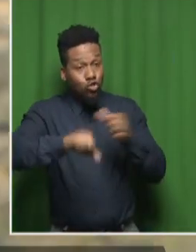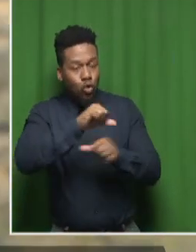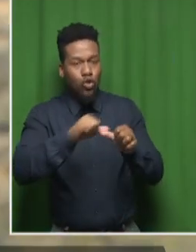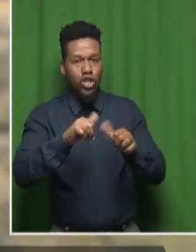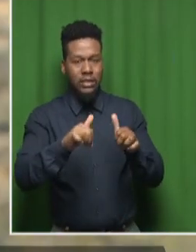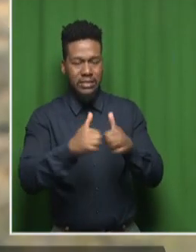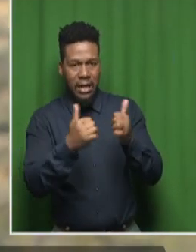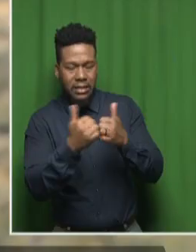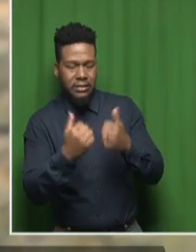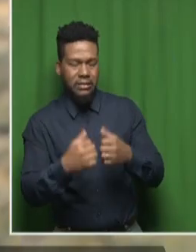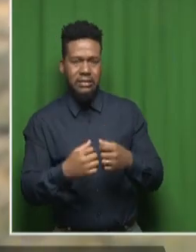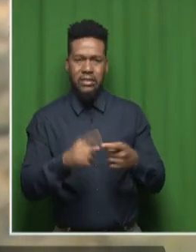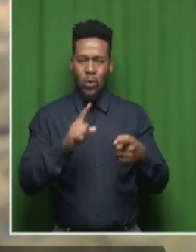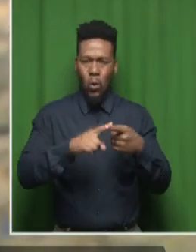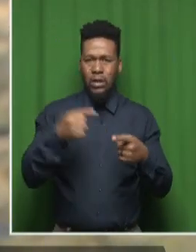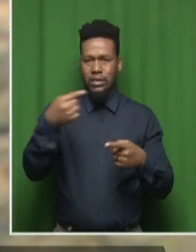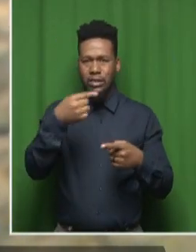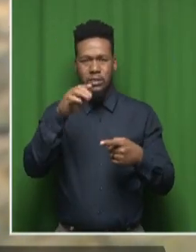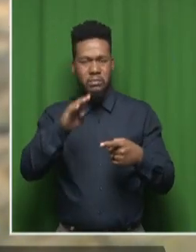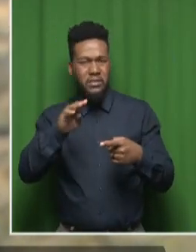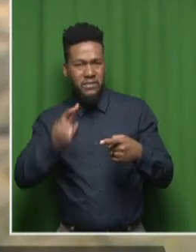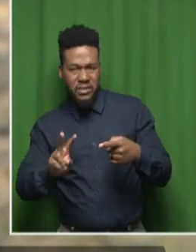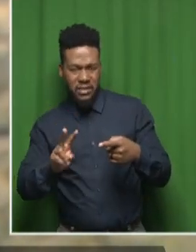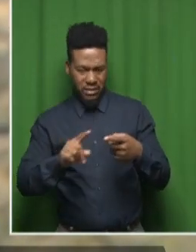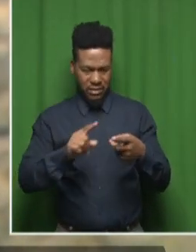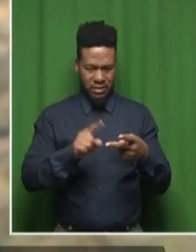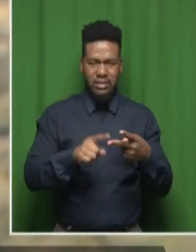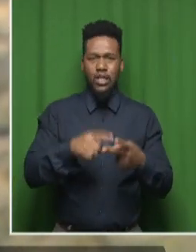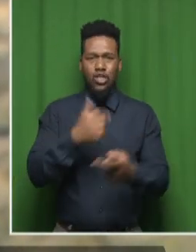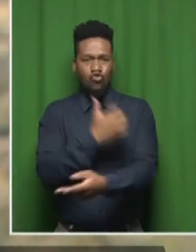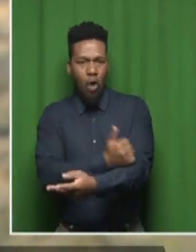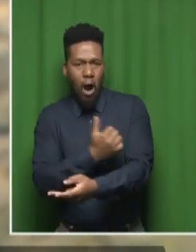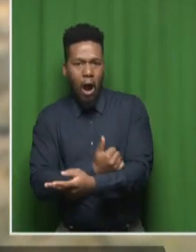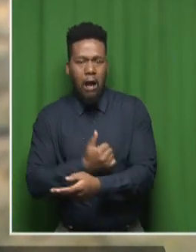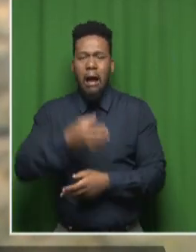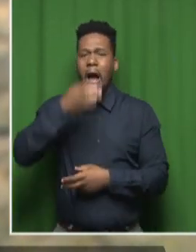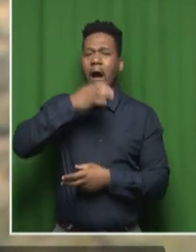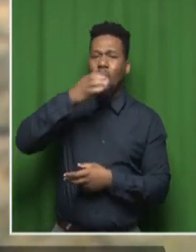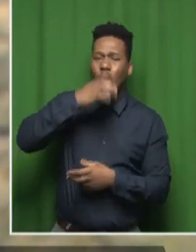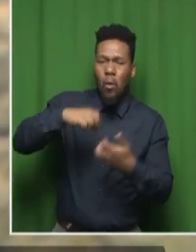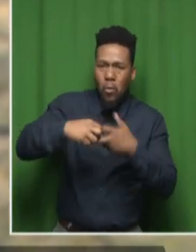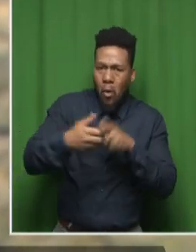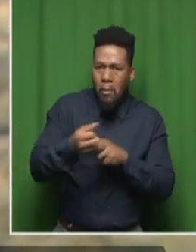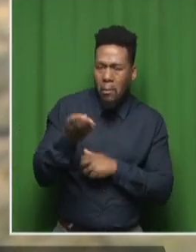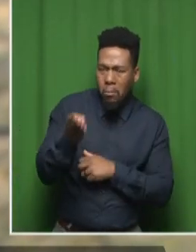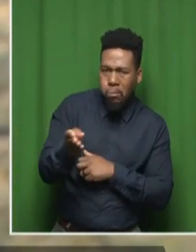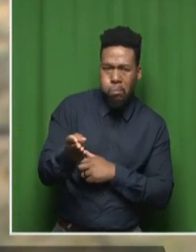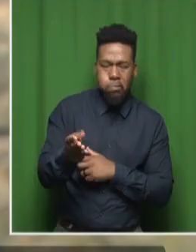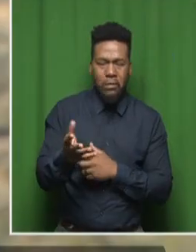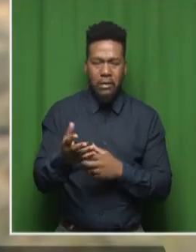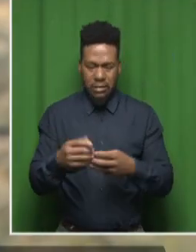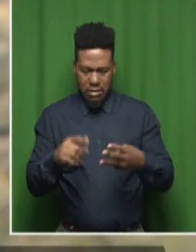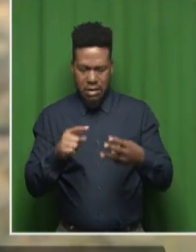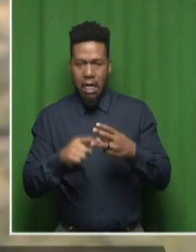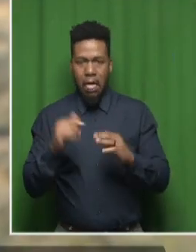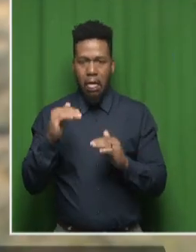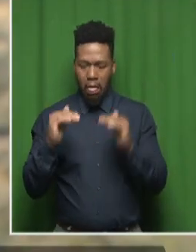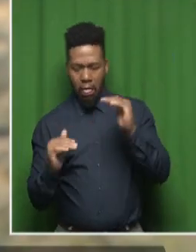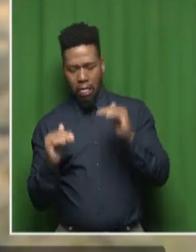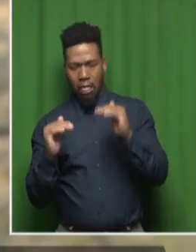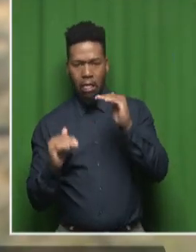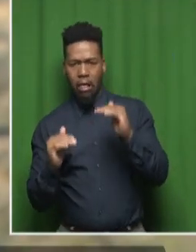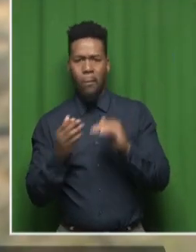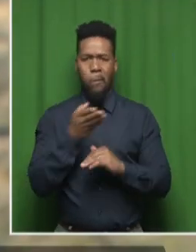a scourge of GBV. You've got drug and alcohol problems as well. Inequalities. It is rather evident upon